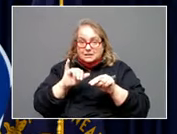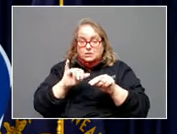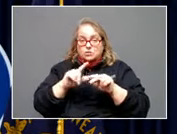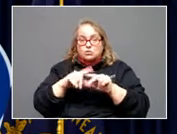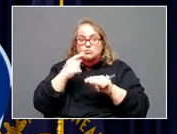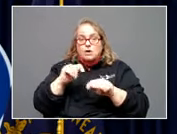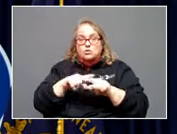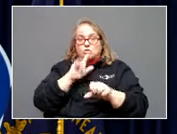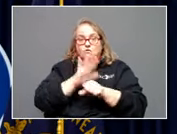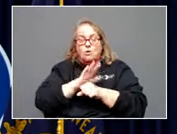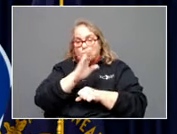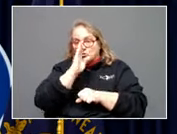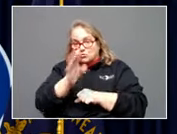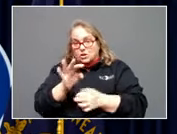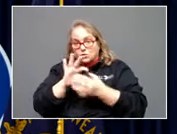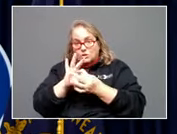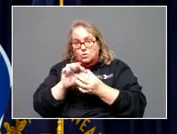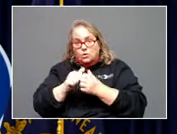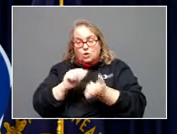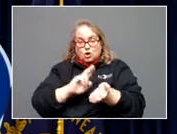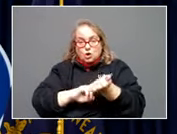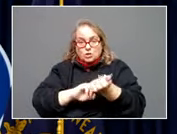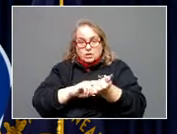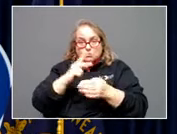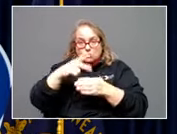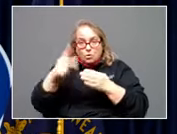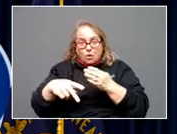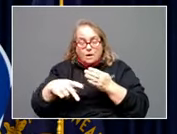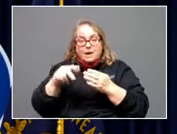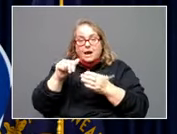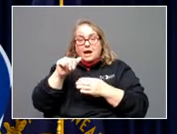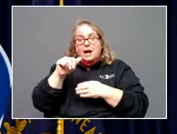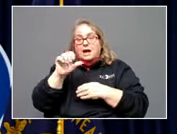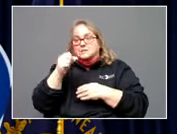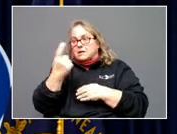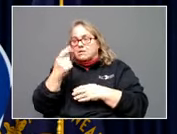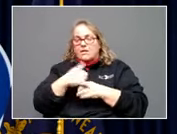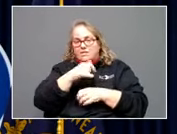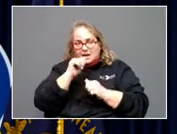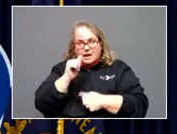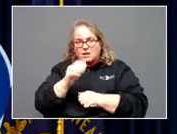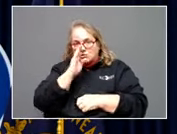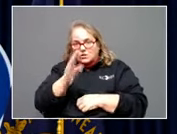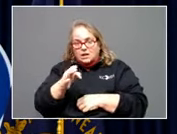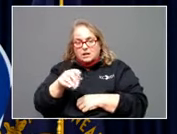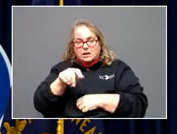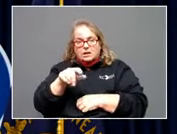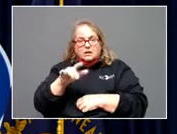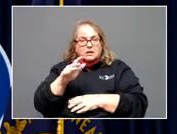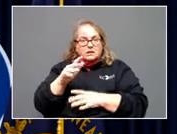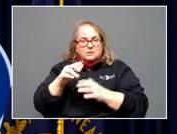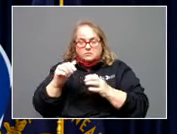direct relationship with nursing programs as something that they could directly turn on with really good experiences there.